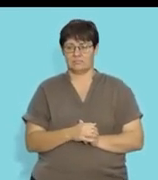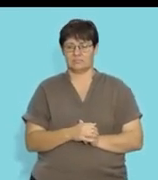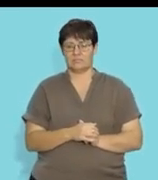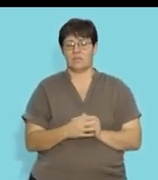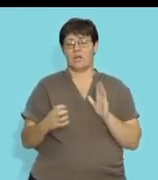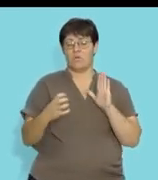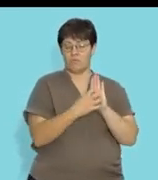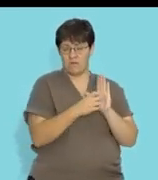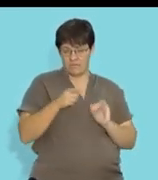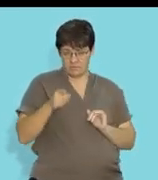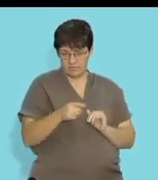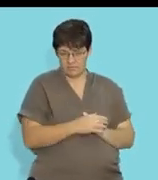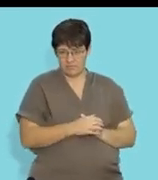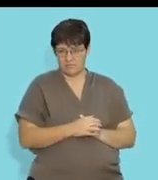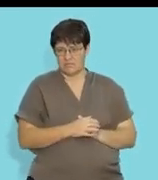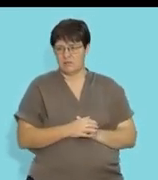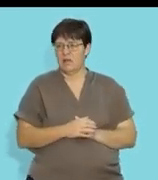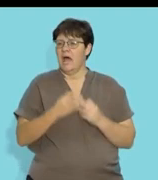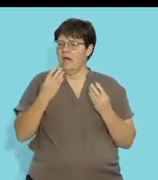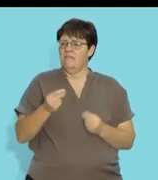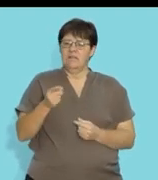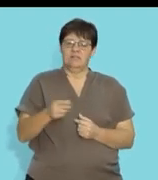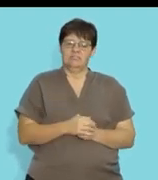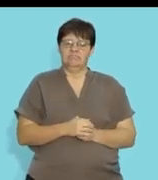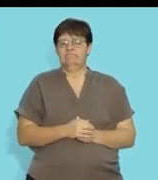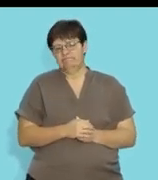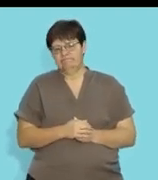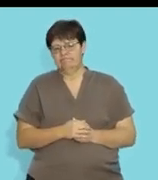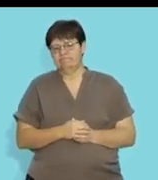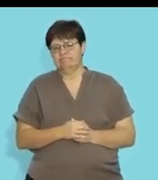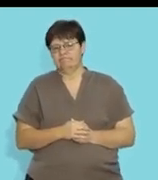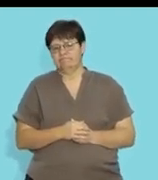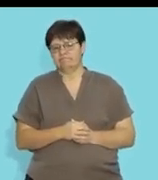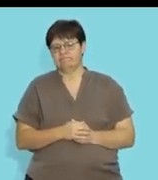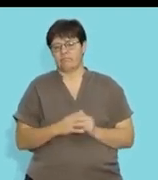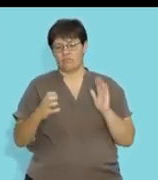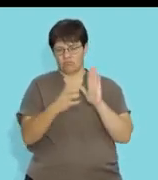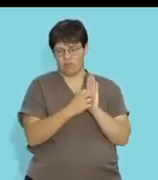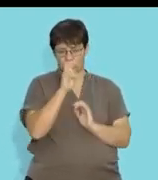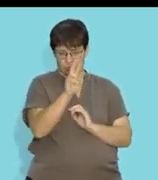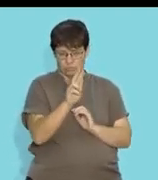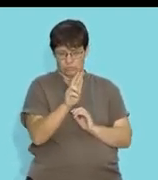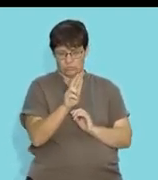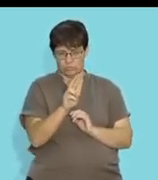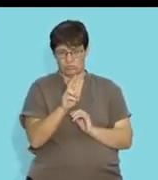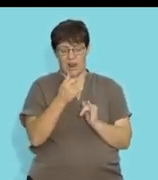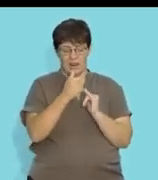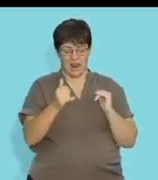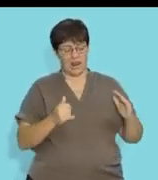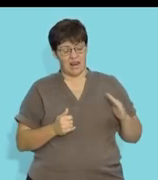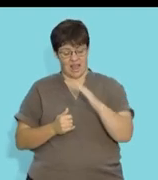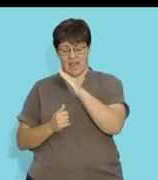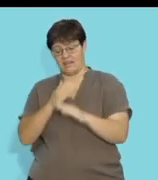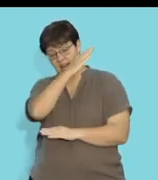On a graph, consider this graph. So you can see that with these two graphs of mine, which are just line graphs,